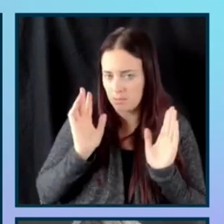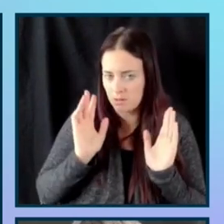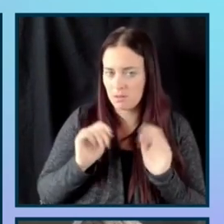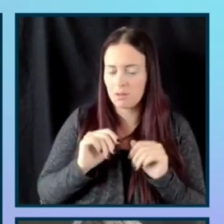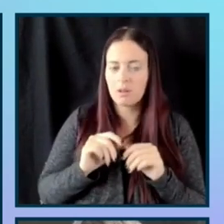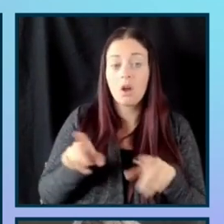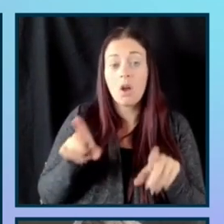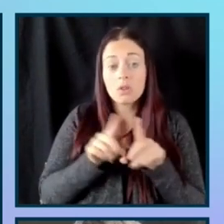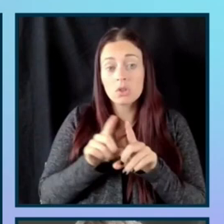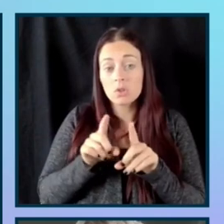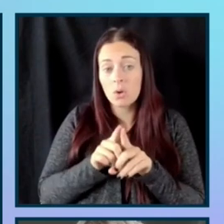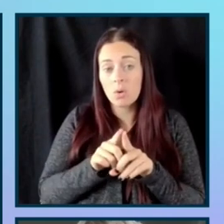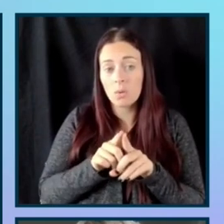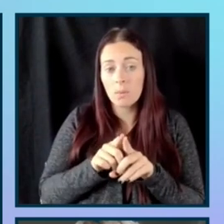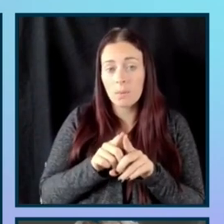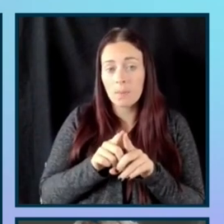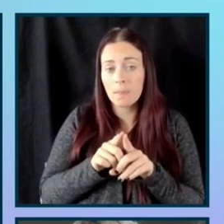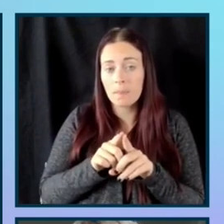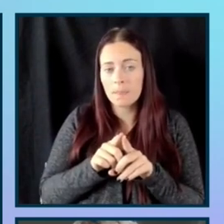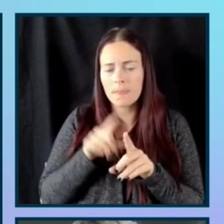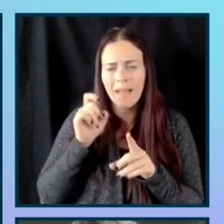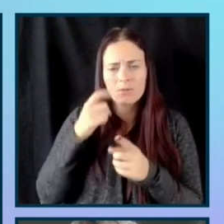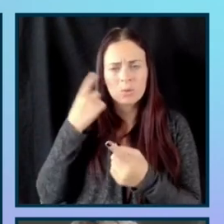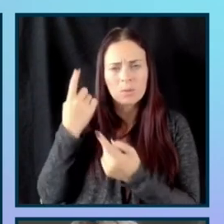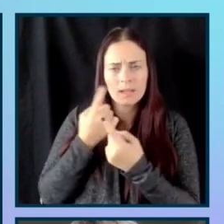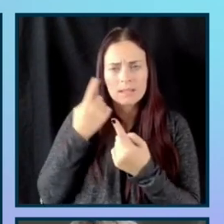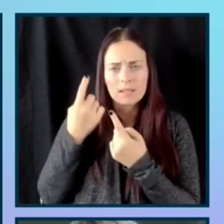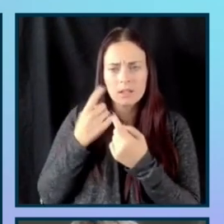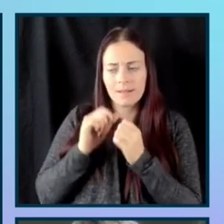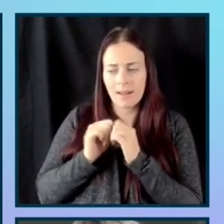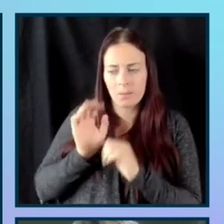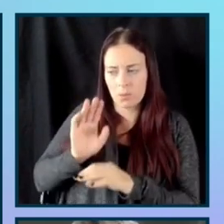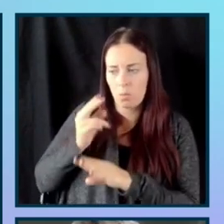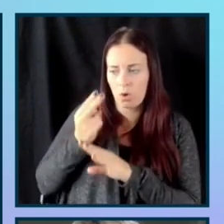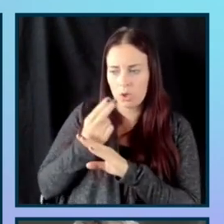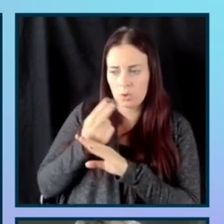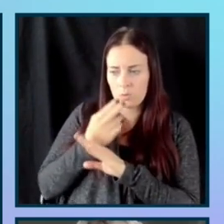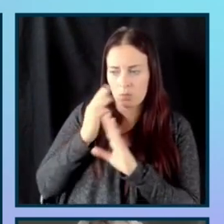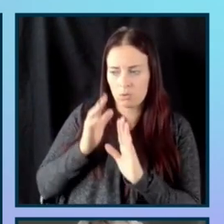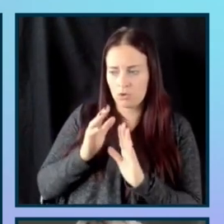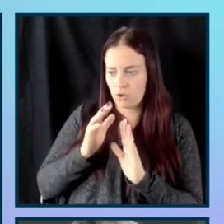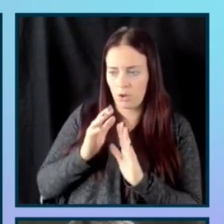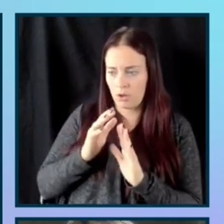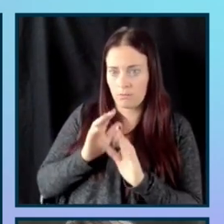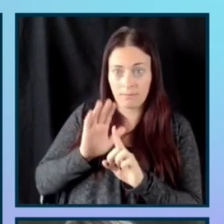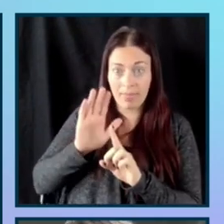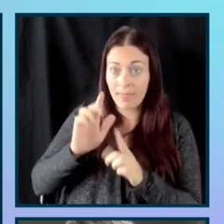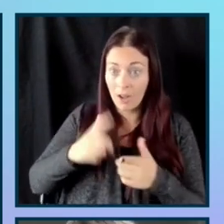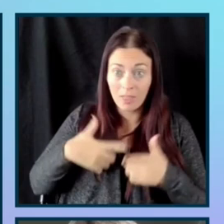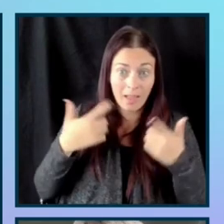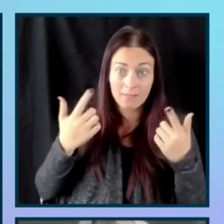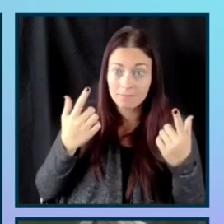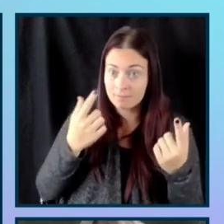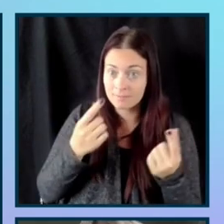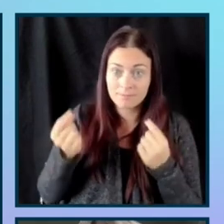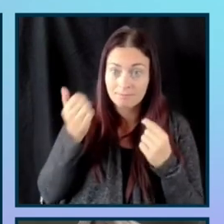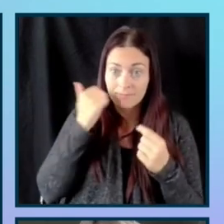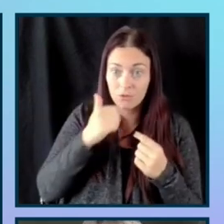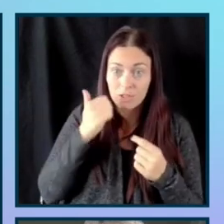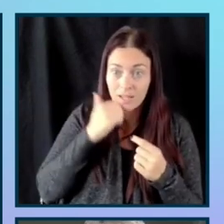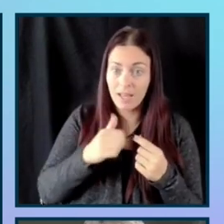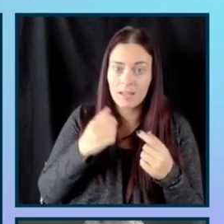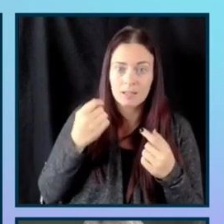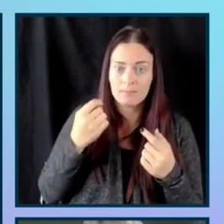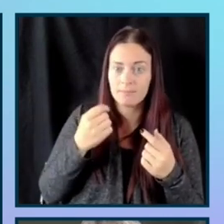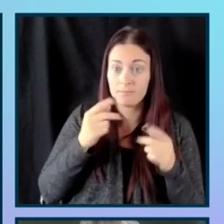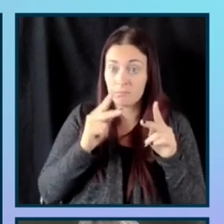also it takes into consideration how your user is moving through life. So is your user someone who is